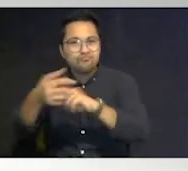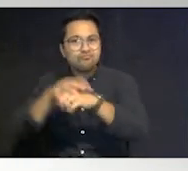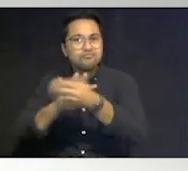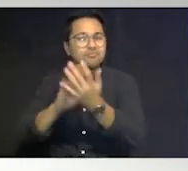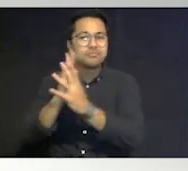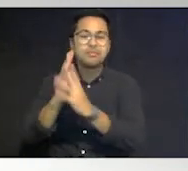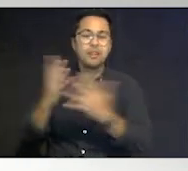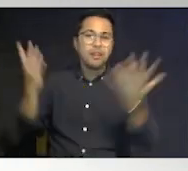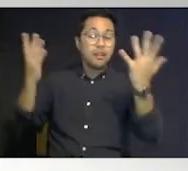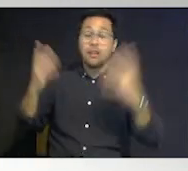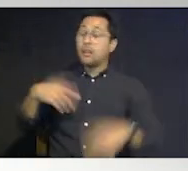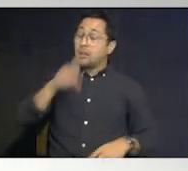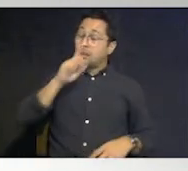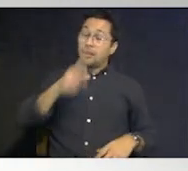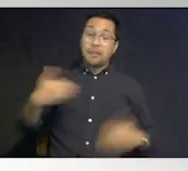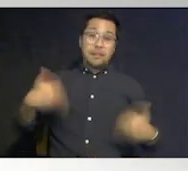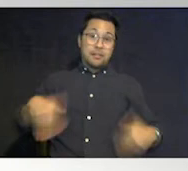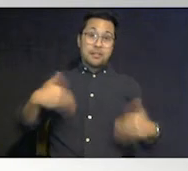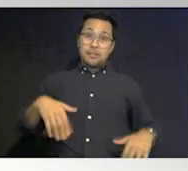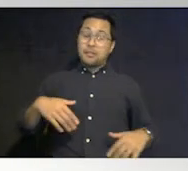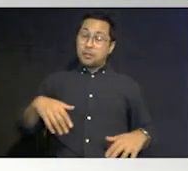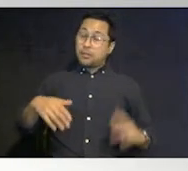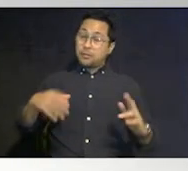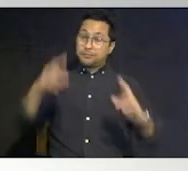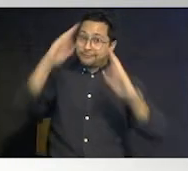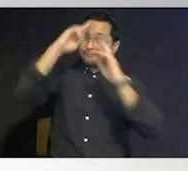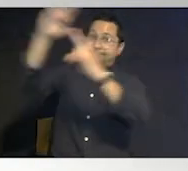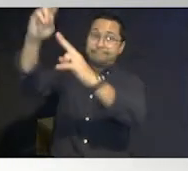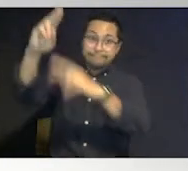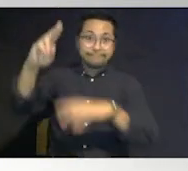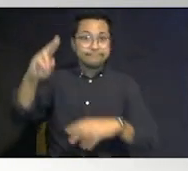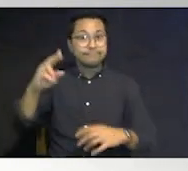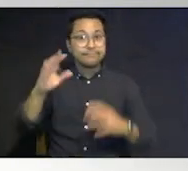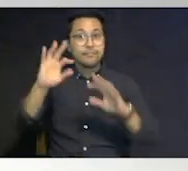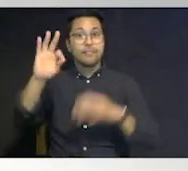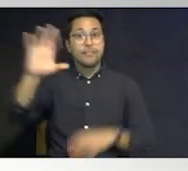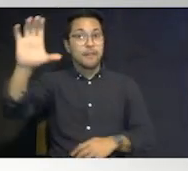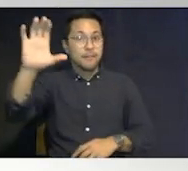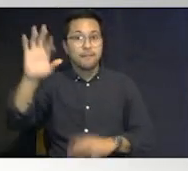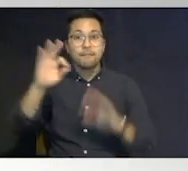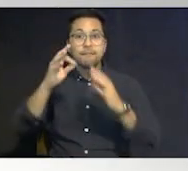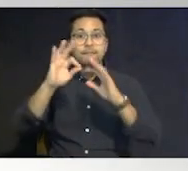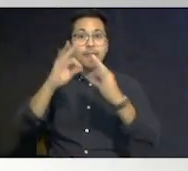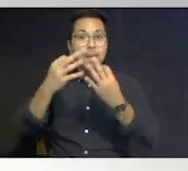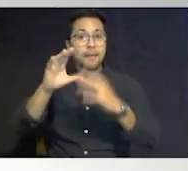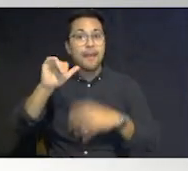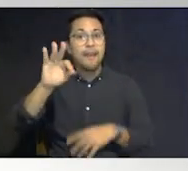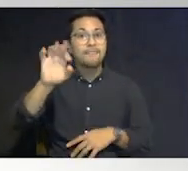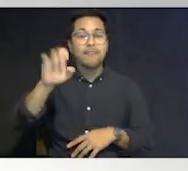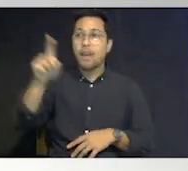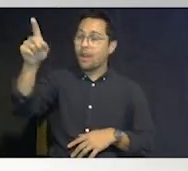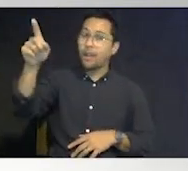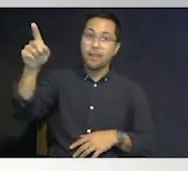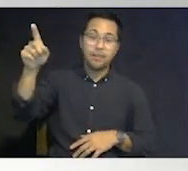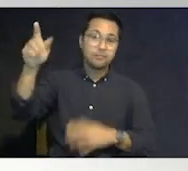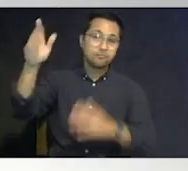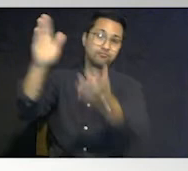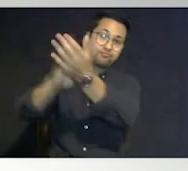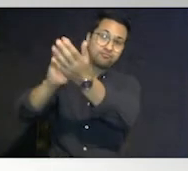family cafe for wanting to keep people safe but still allowing us to be together so um